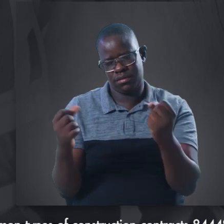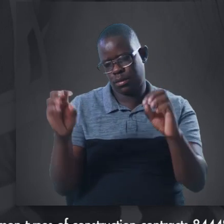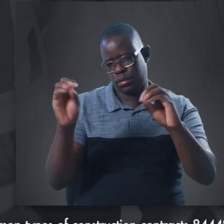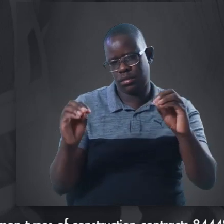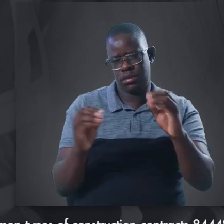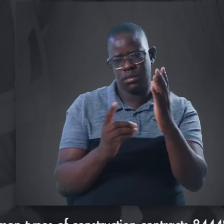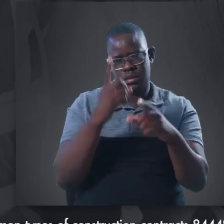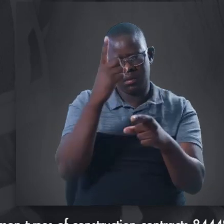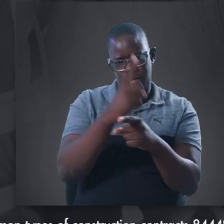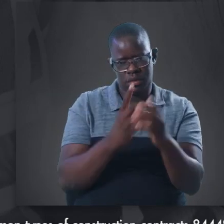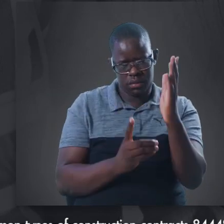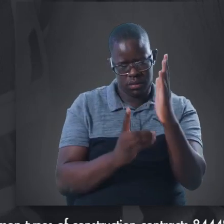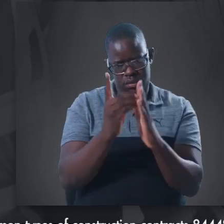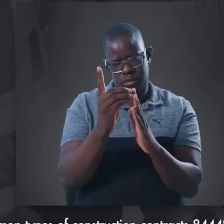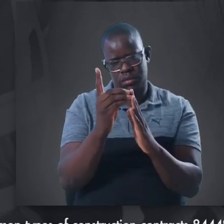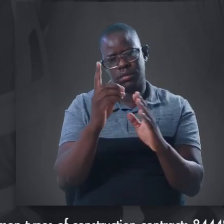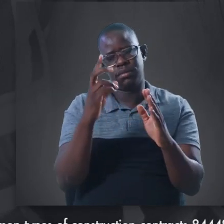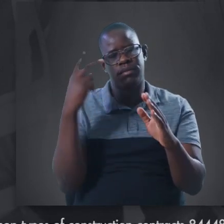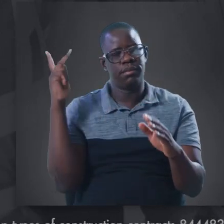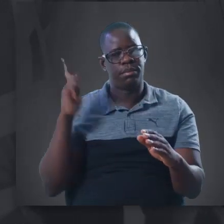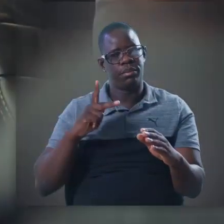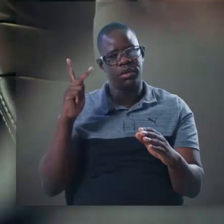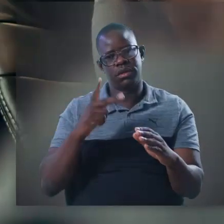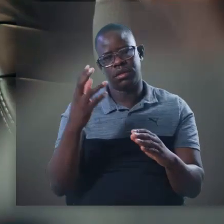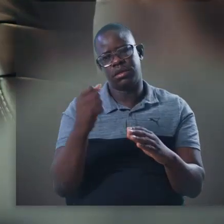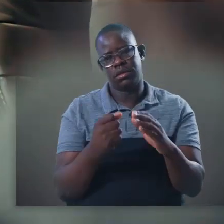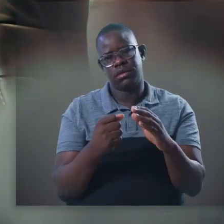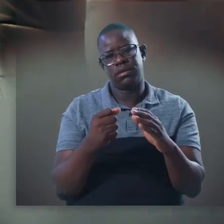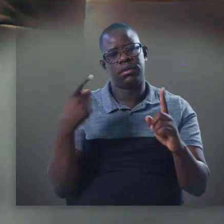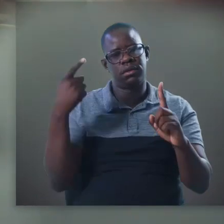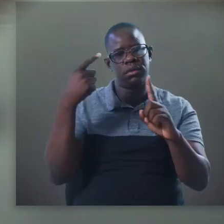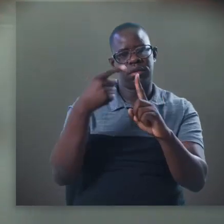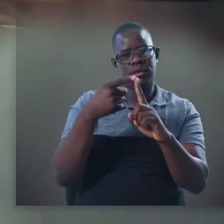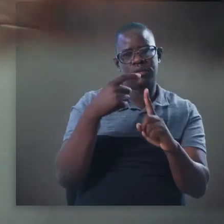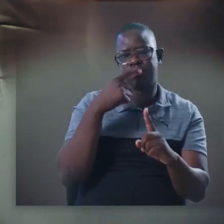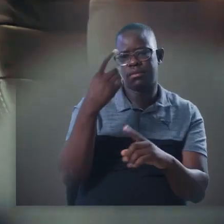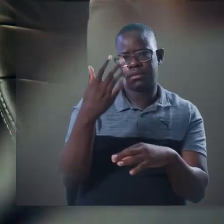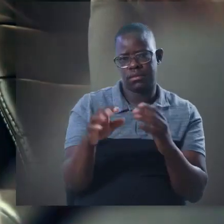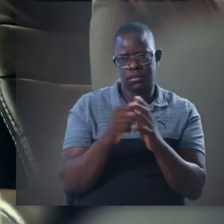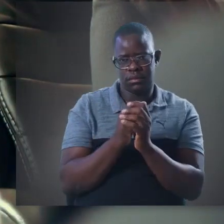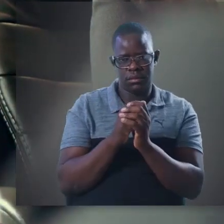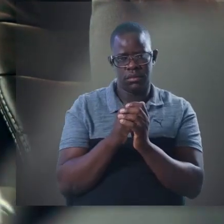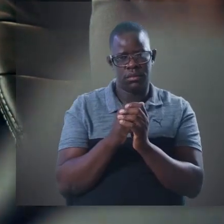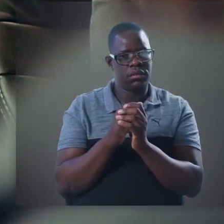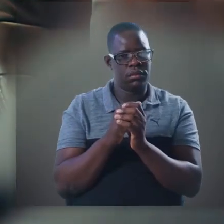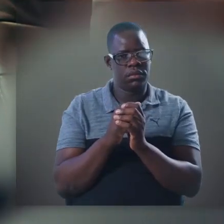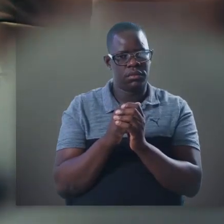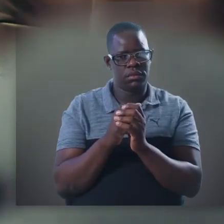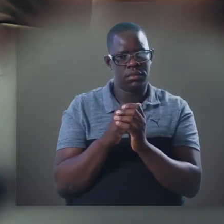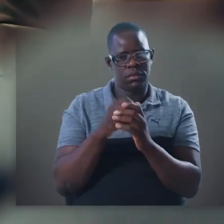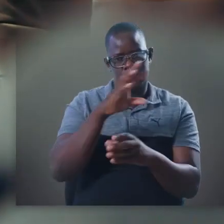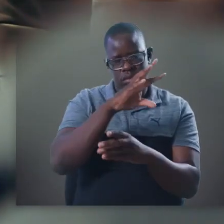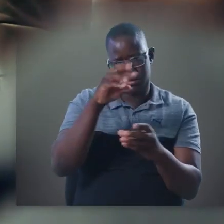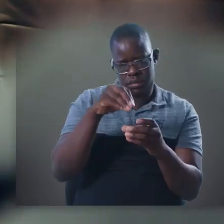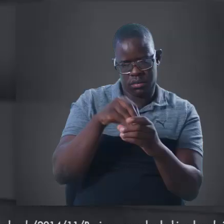between the haves and the have-nots. Then, the government has to develop certain policies to try and achieve the